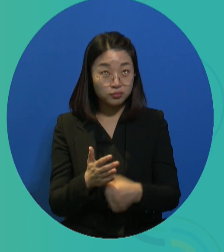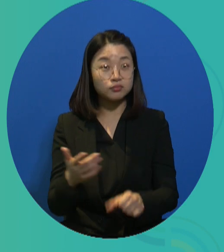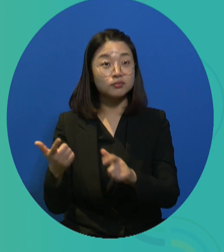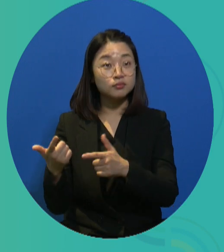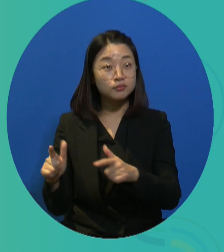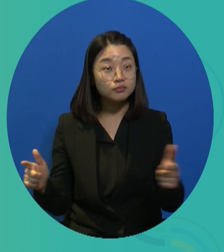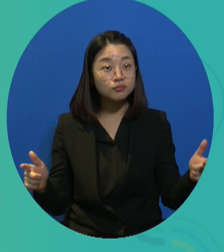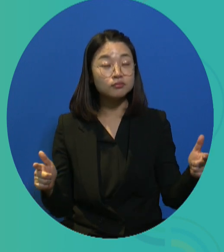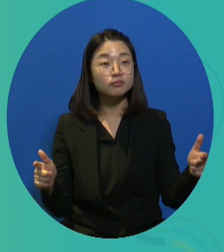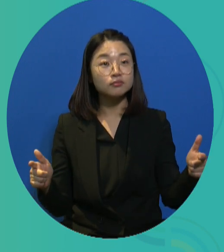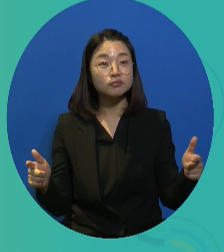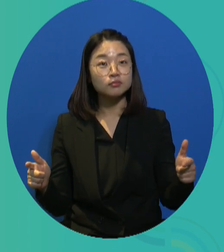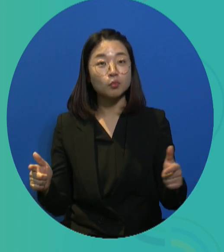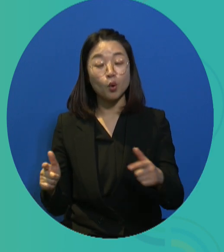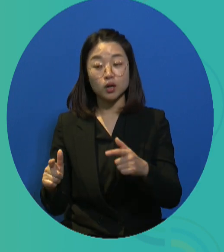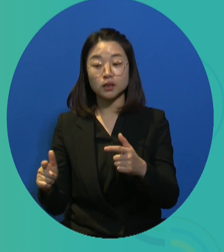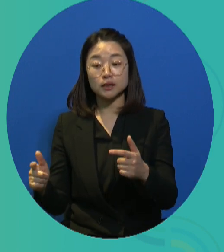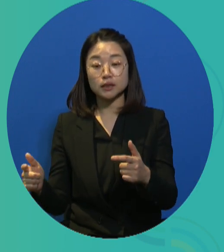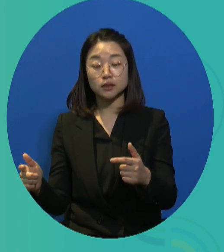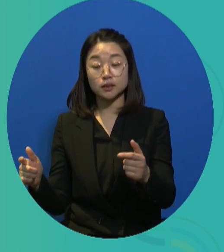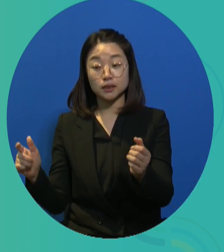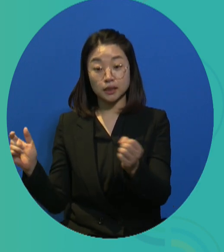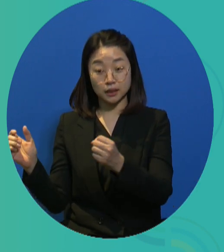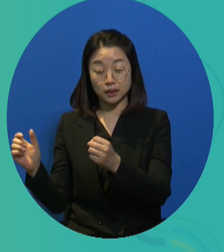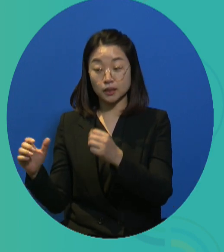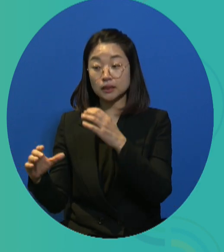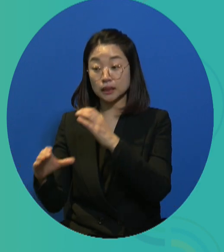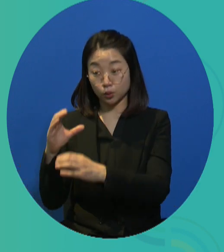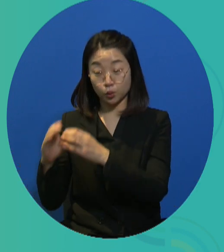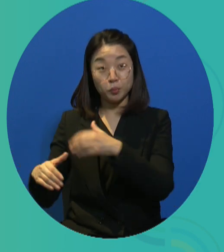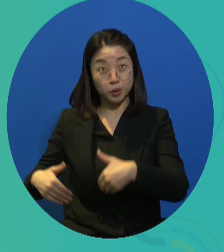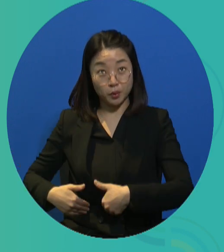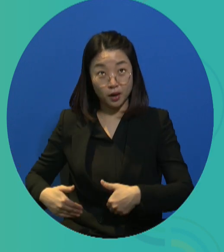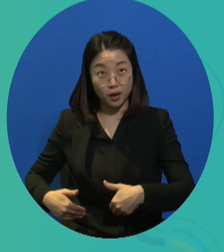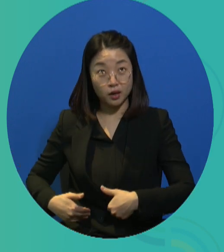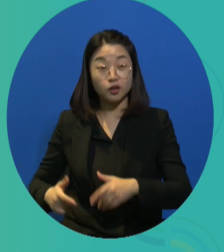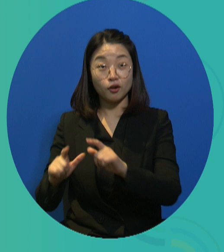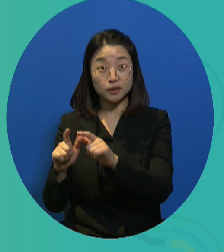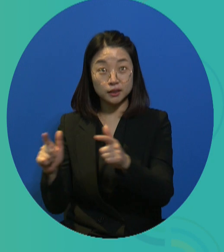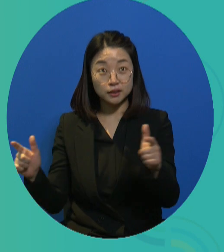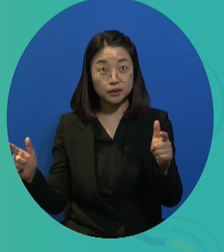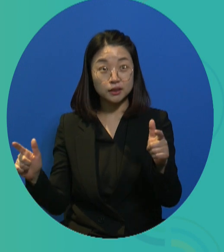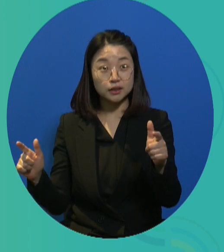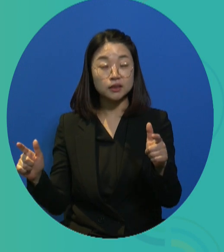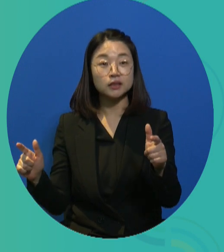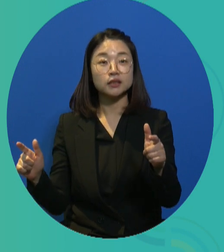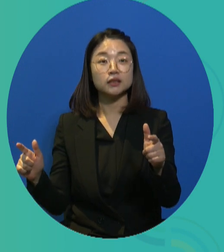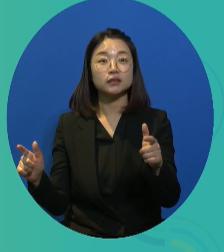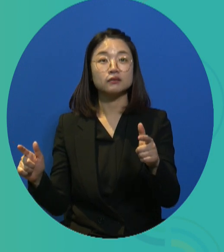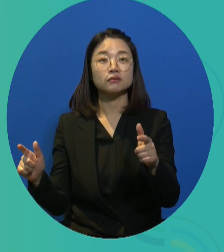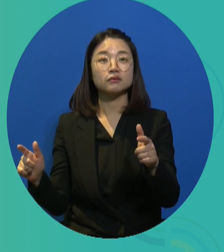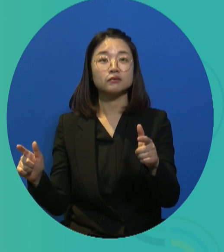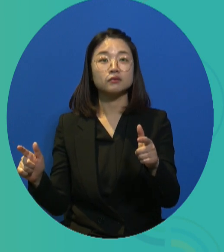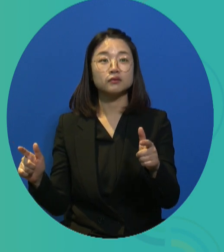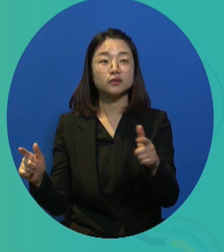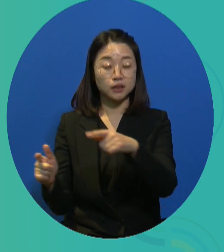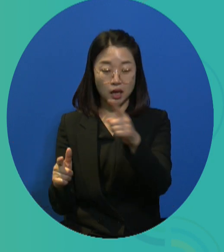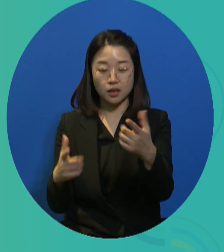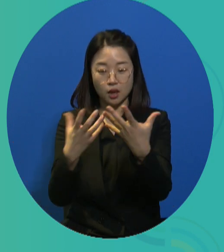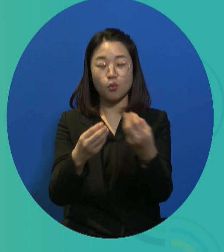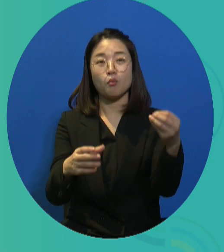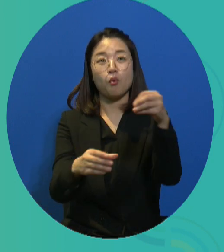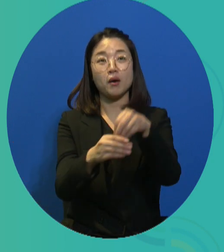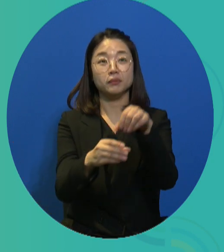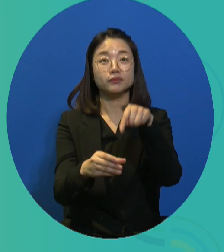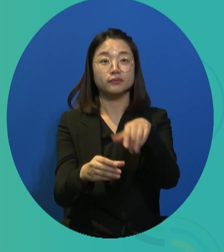specific guidelines on various elimination of various barriers, including physical barriers and